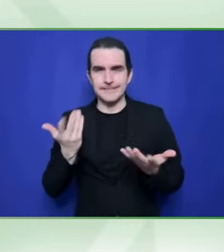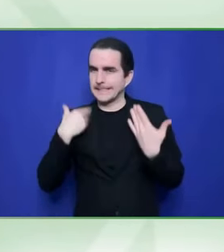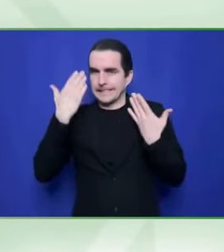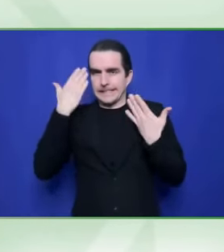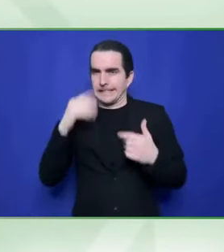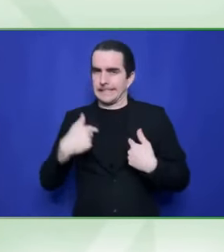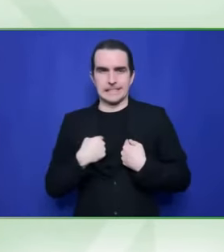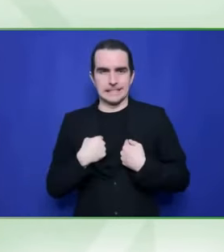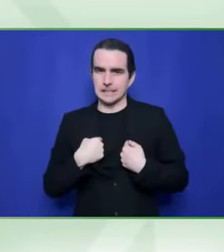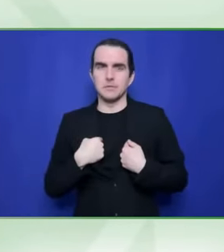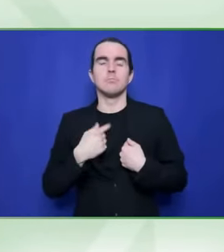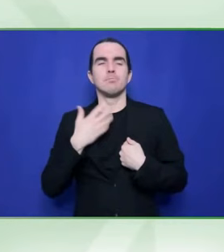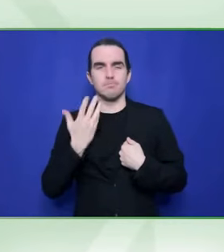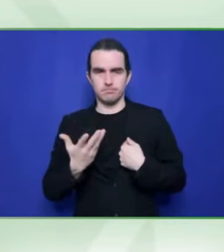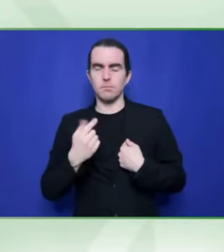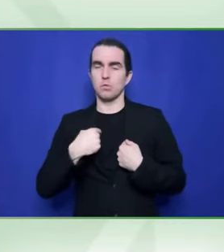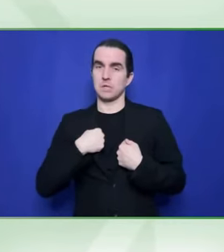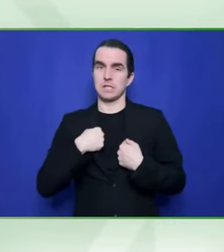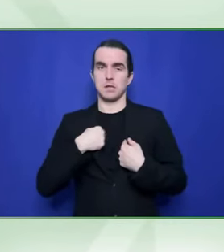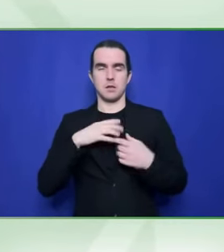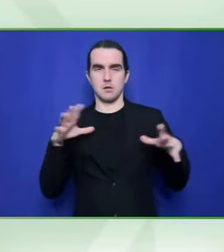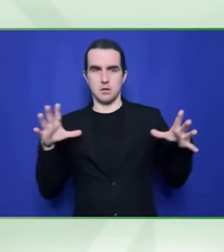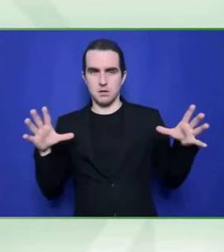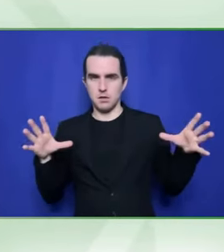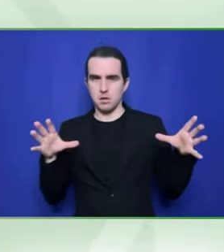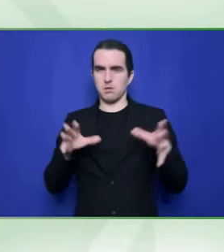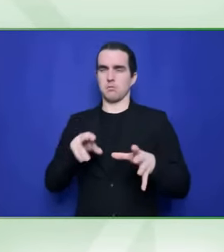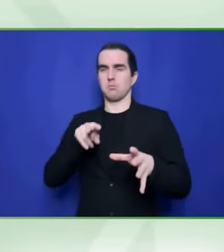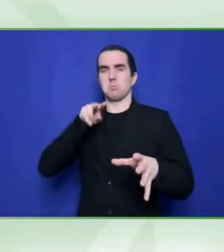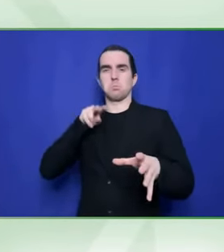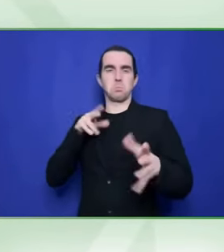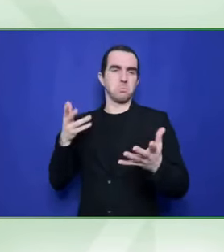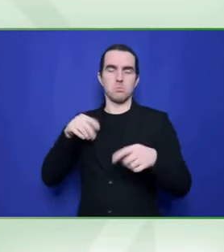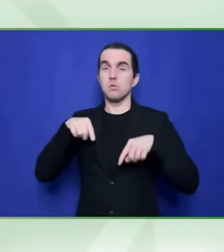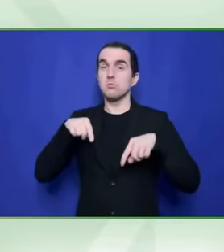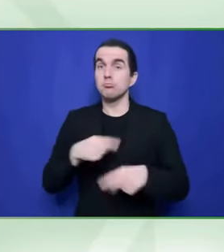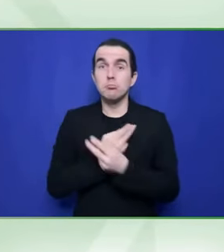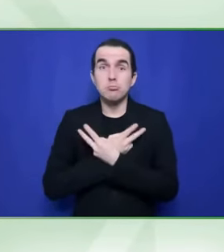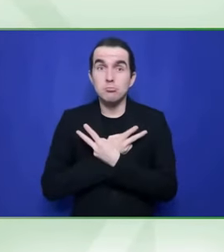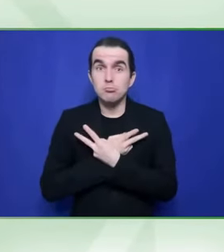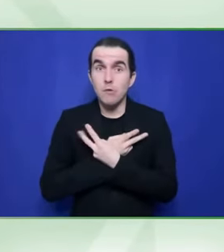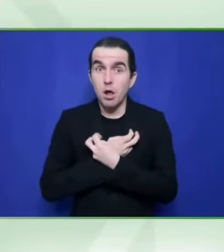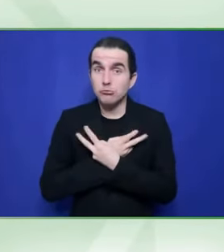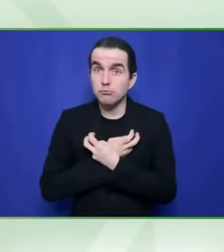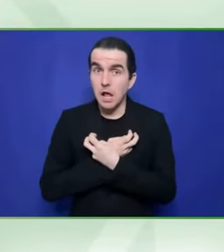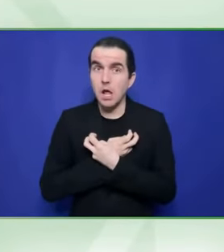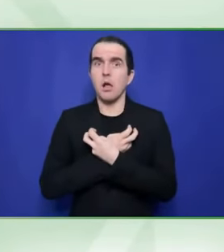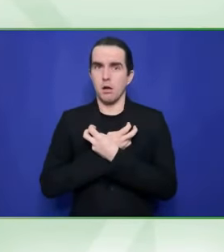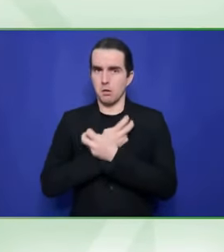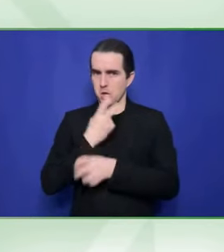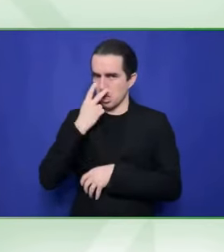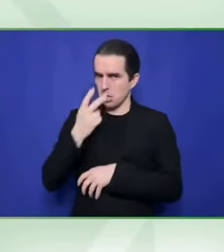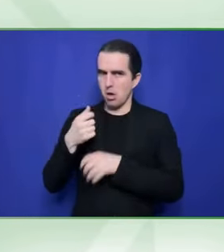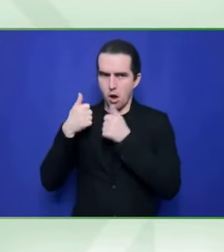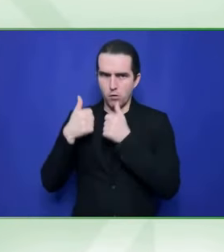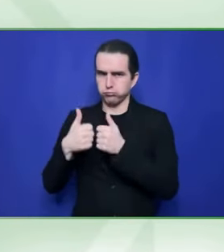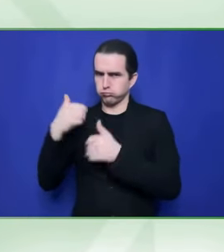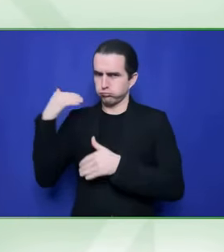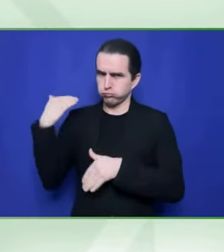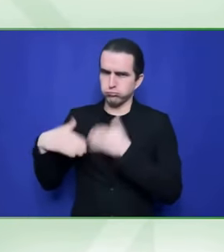when it comes to disability, it's so interconnected. We're going back to this whole partnerships, number 17 again, that